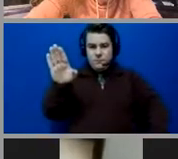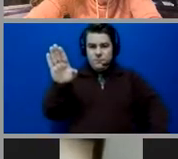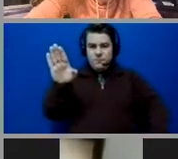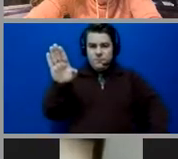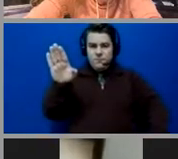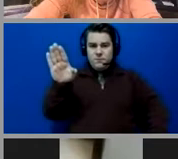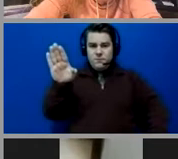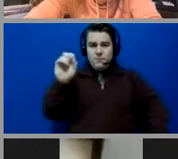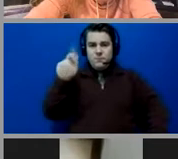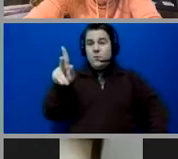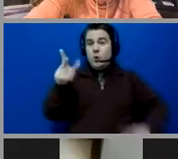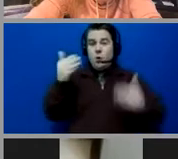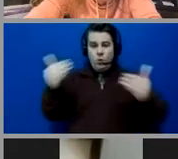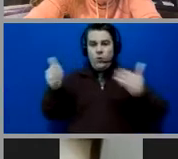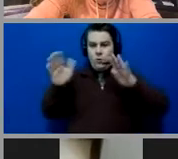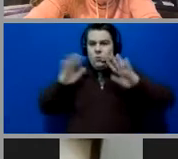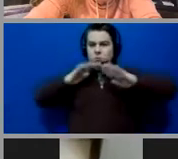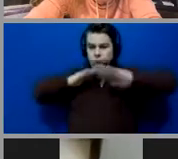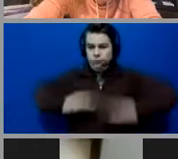Okay. Get yourself settled with, um,